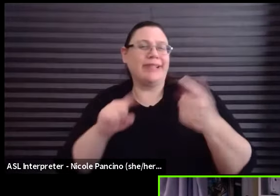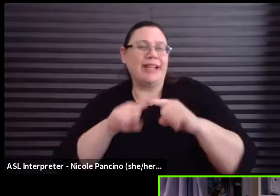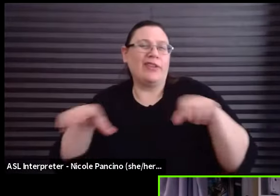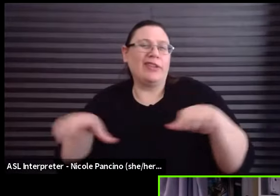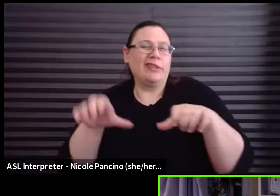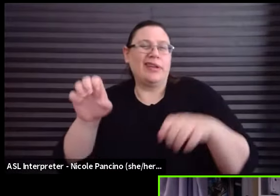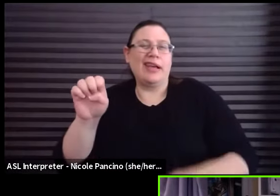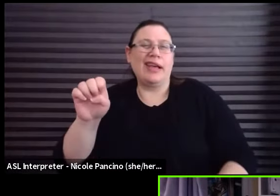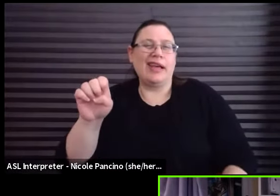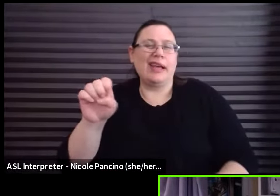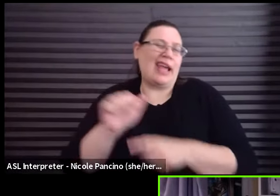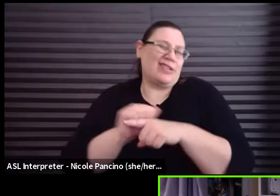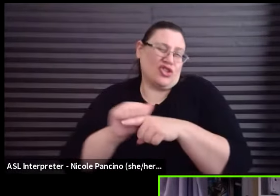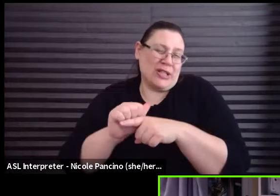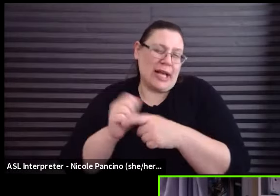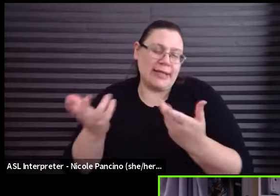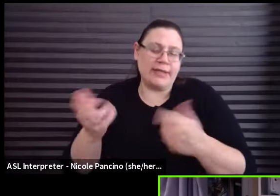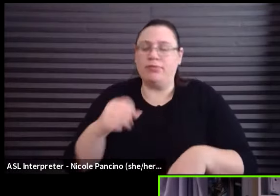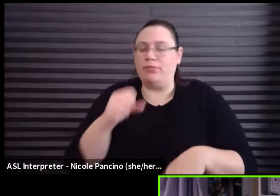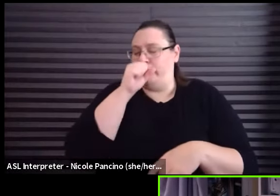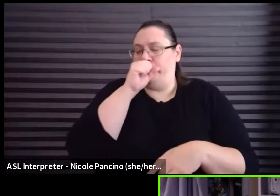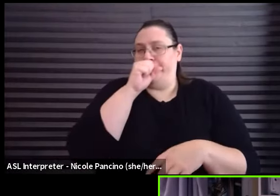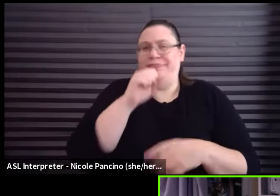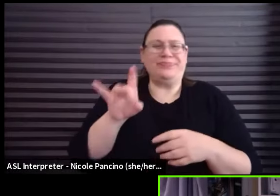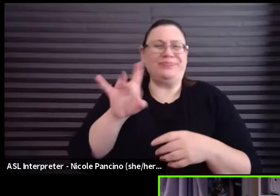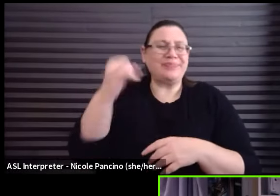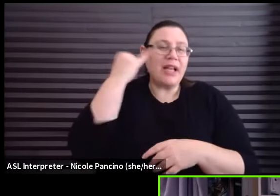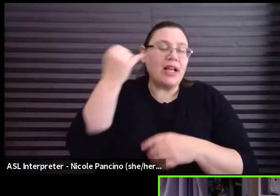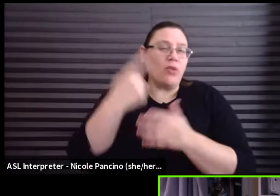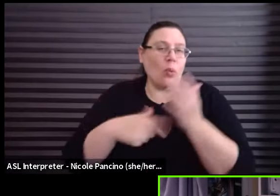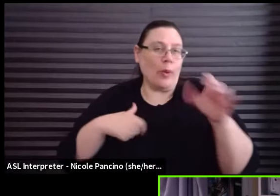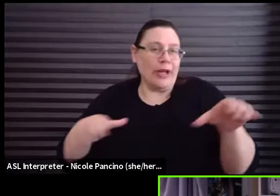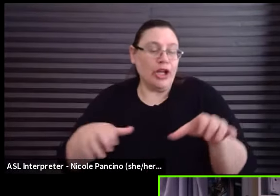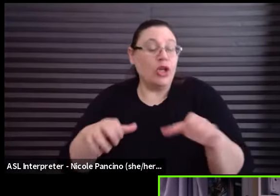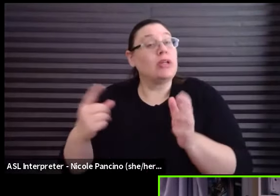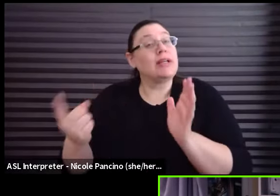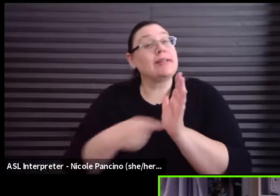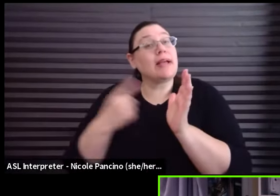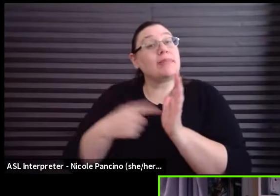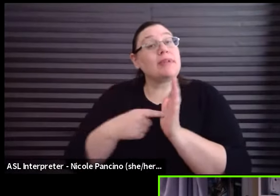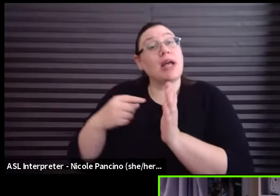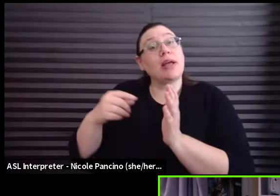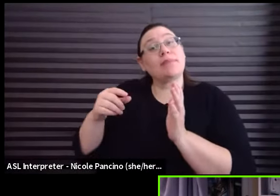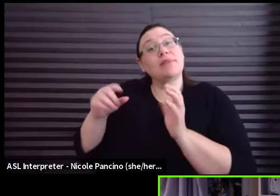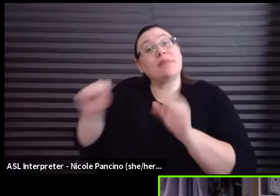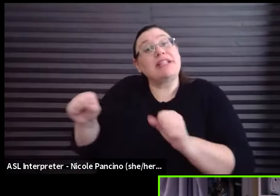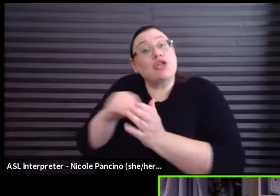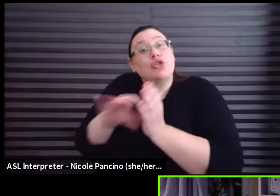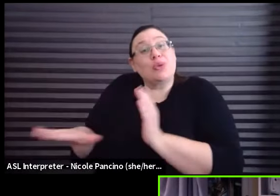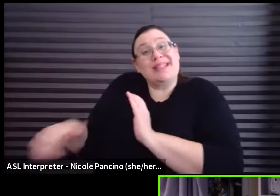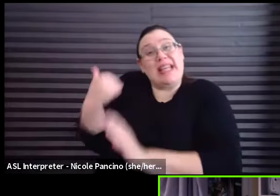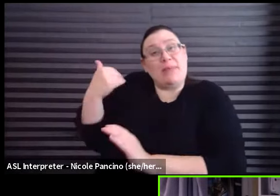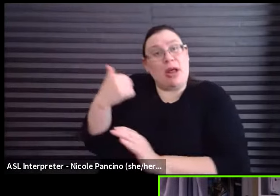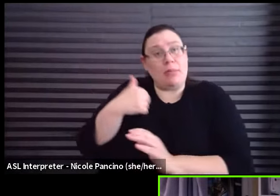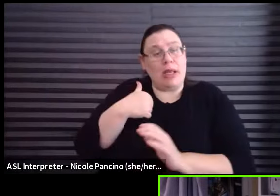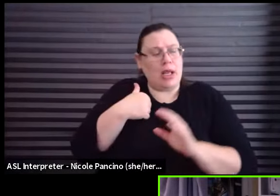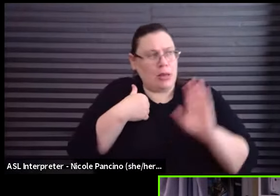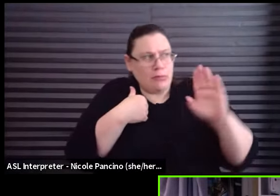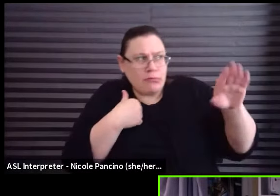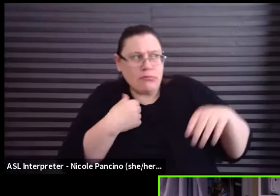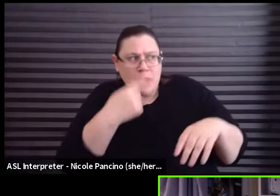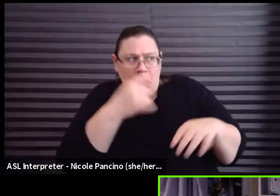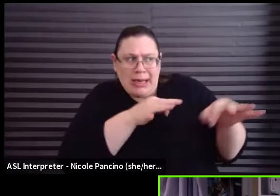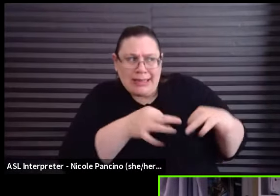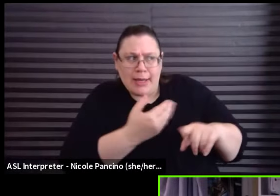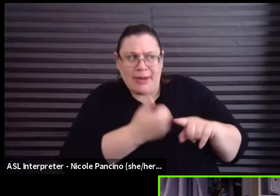This is obviously just a taste of what we do. Sometimes I get emails from prospective students, and they want to know a little bit more about what they're getting